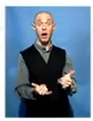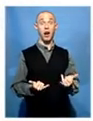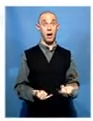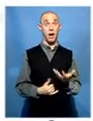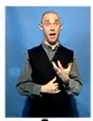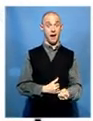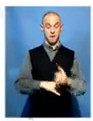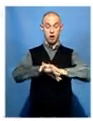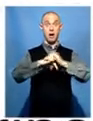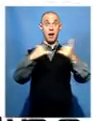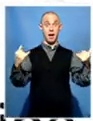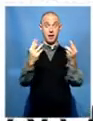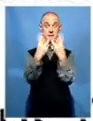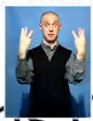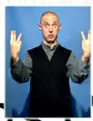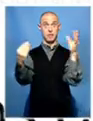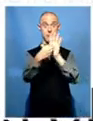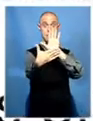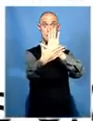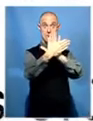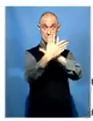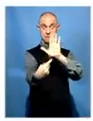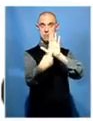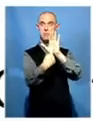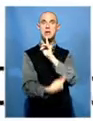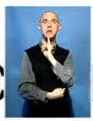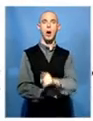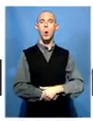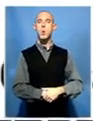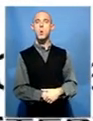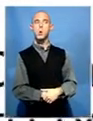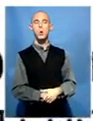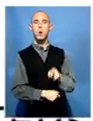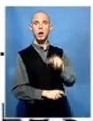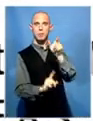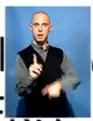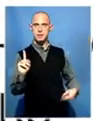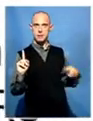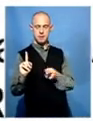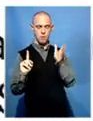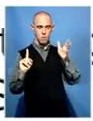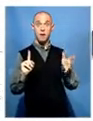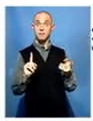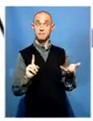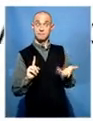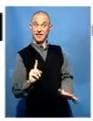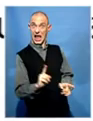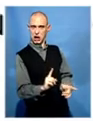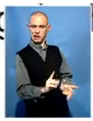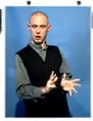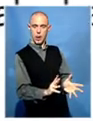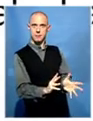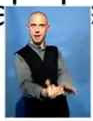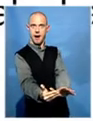publication critical of the veteran leader. In an opinion piece written anonymously, it claims that rumors were circulating among